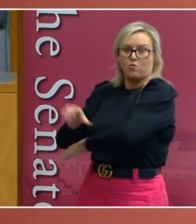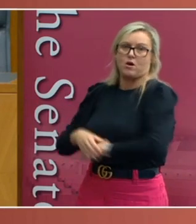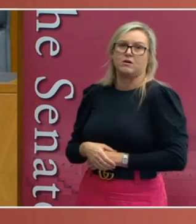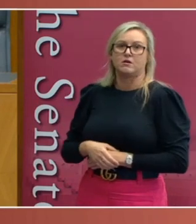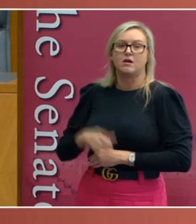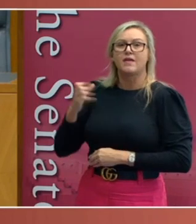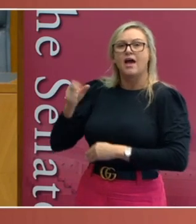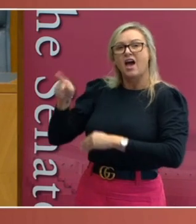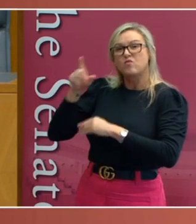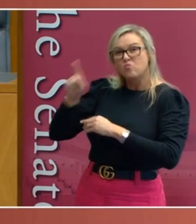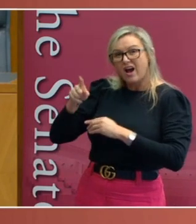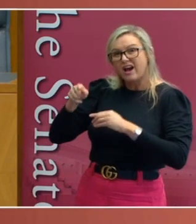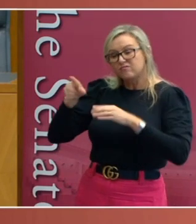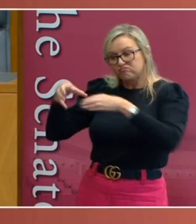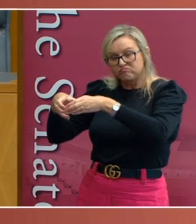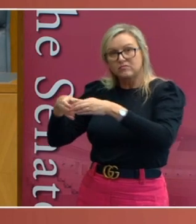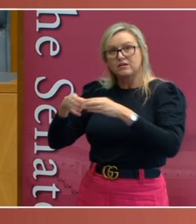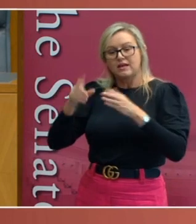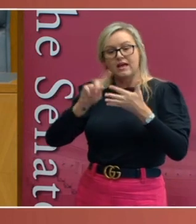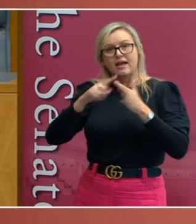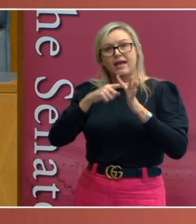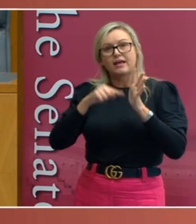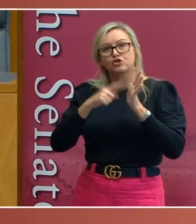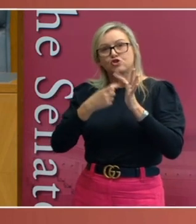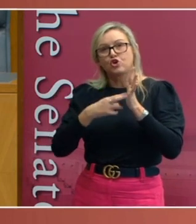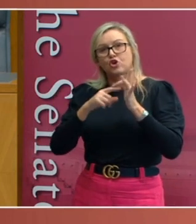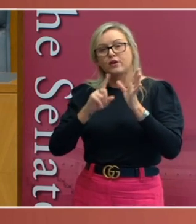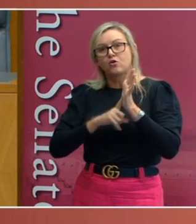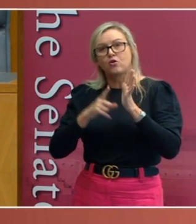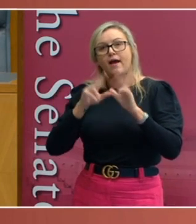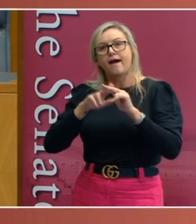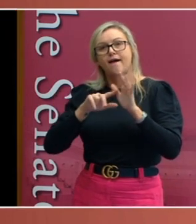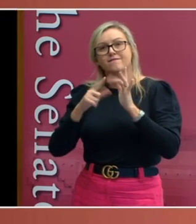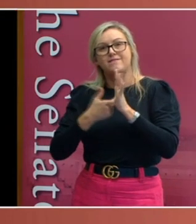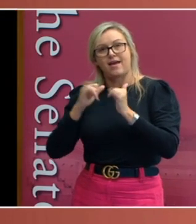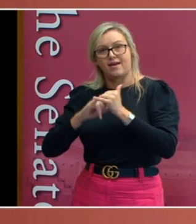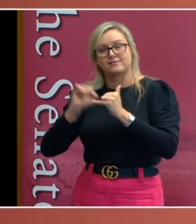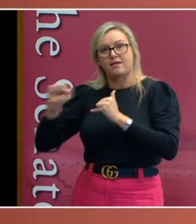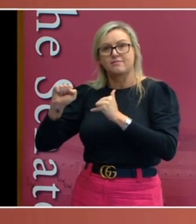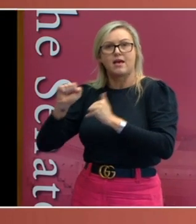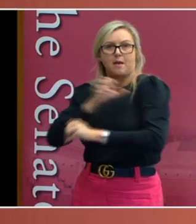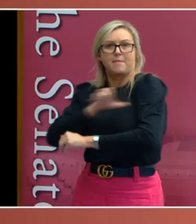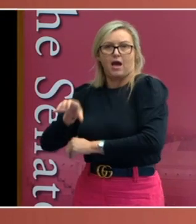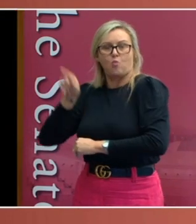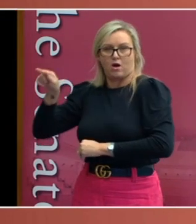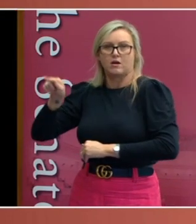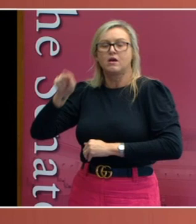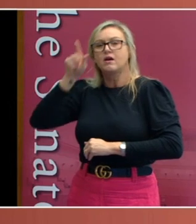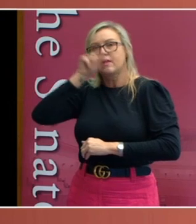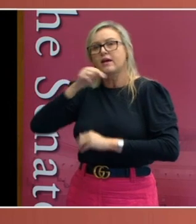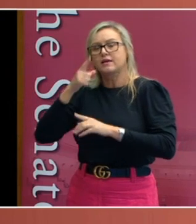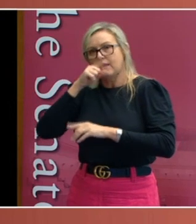is the external affairs power. Remember that from the Tasmanian Dam case. It can be used to implement treaty